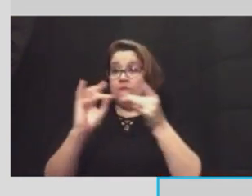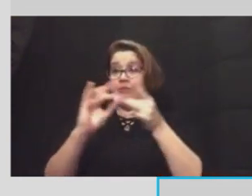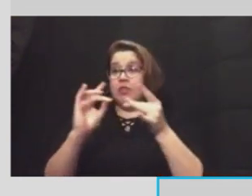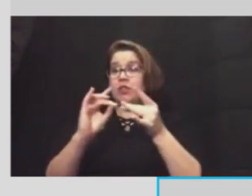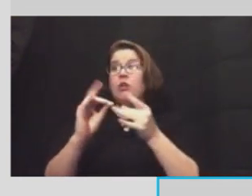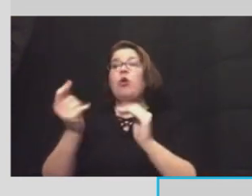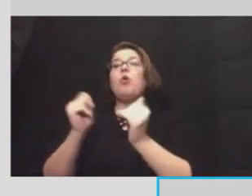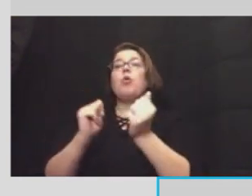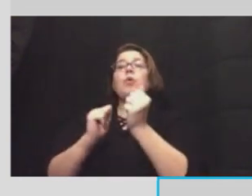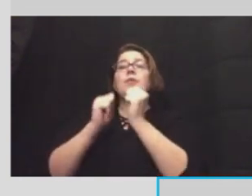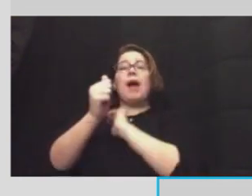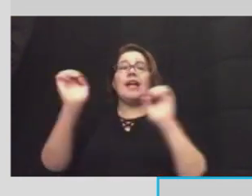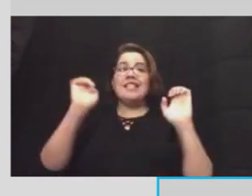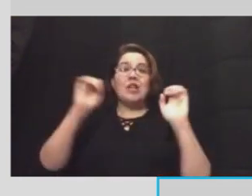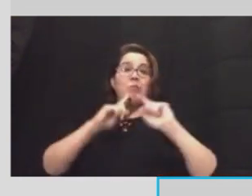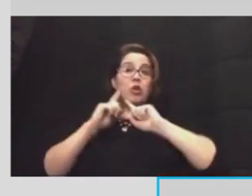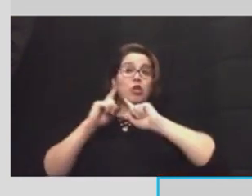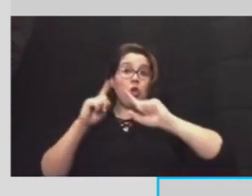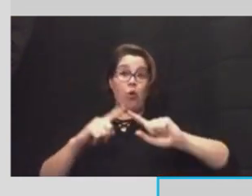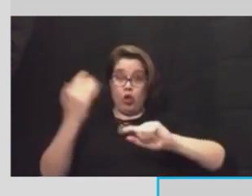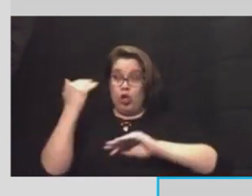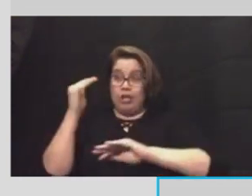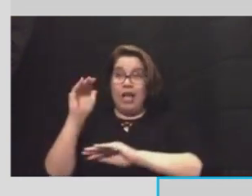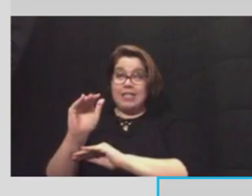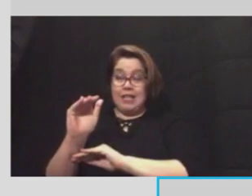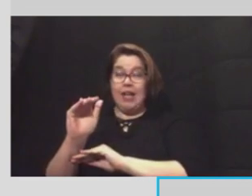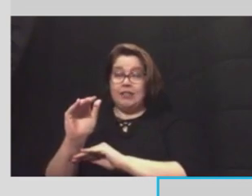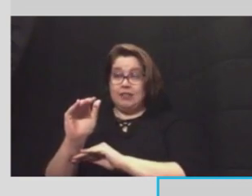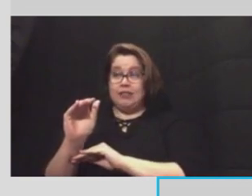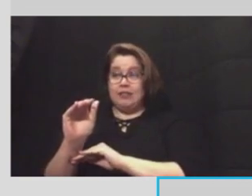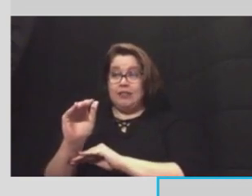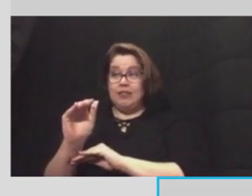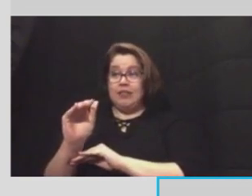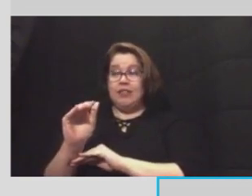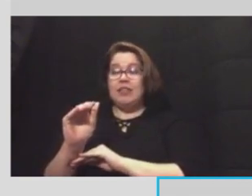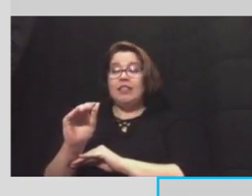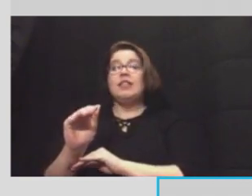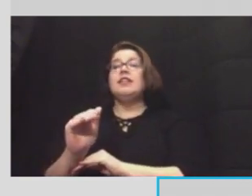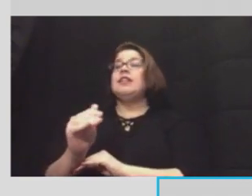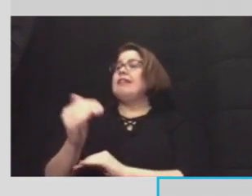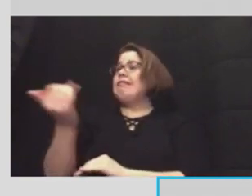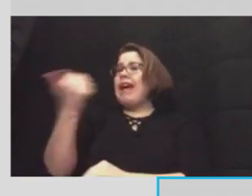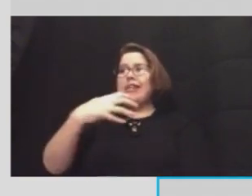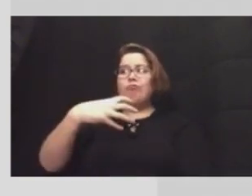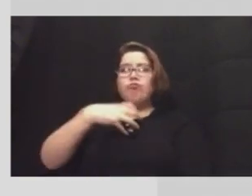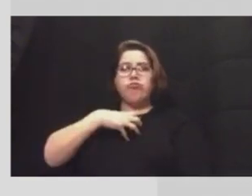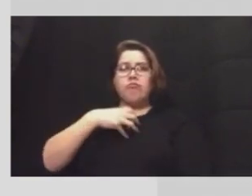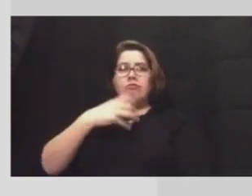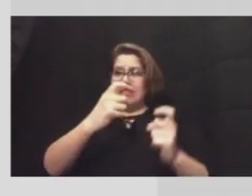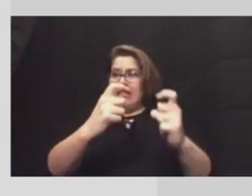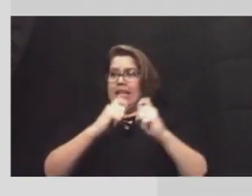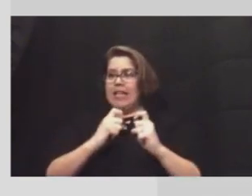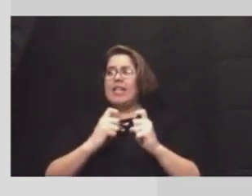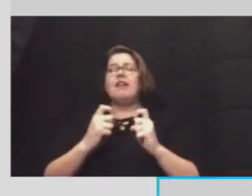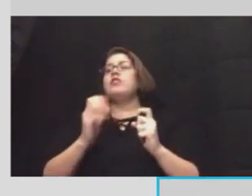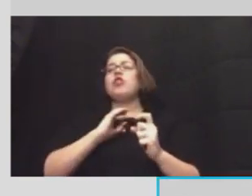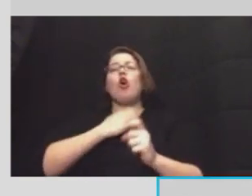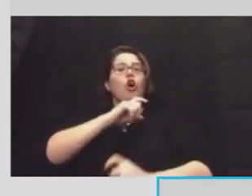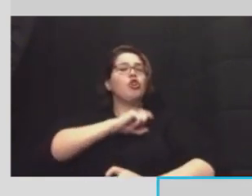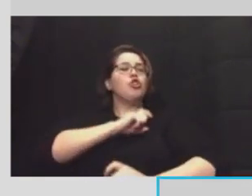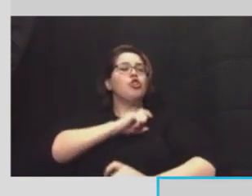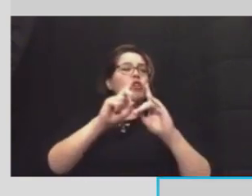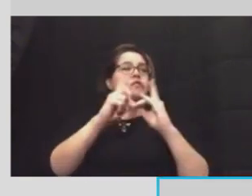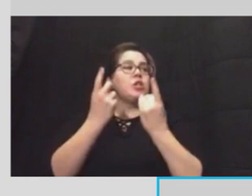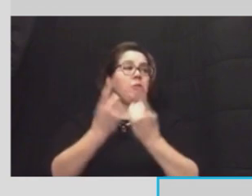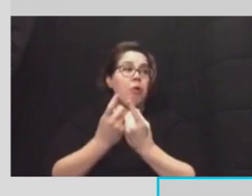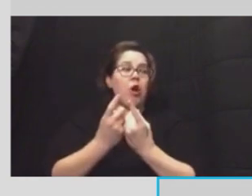emergency order that we issued last night, and any complaints can be turned into our sheriff's department, or I would assume